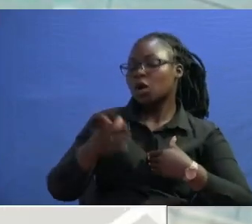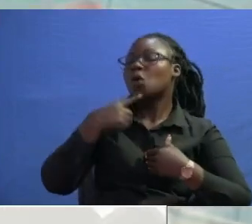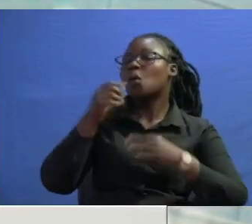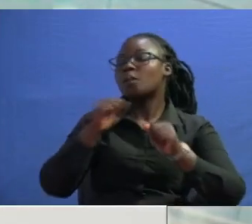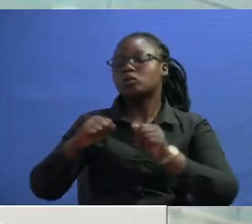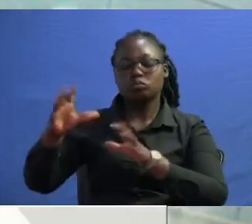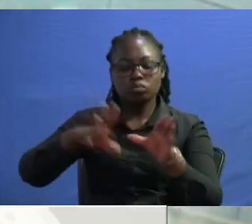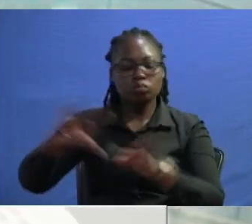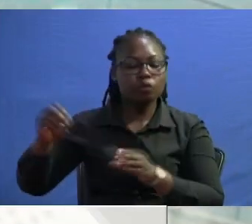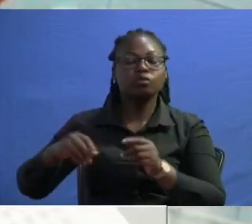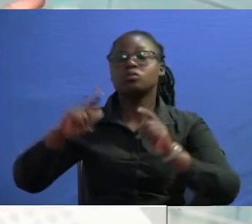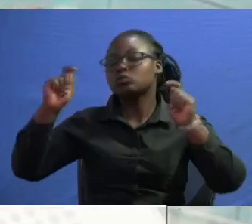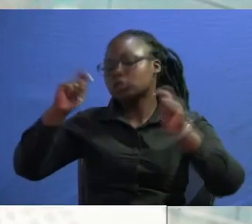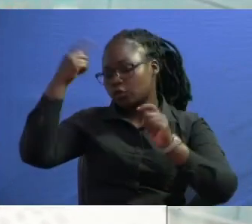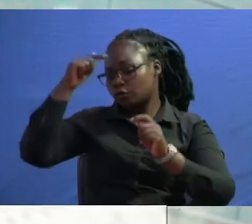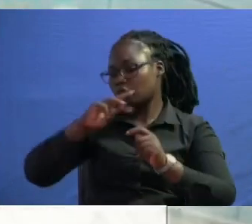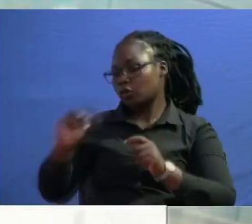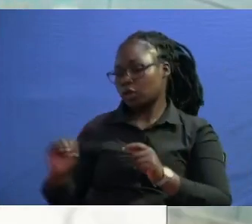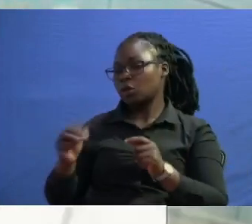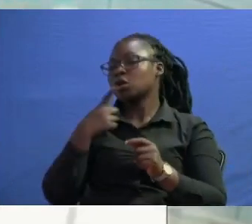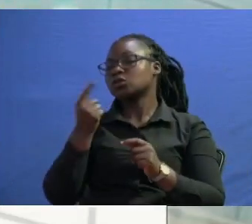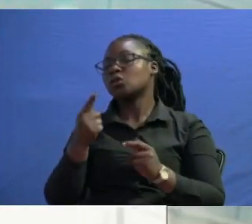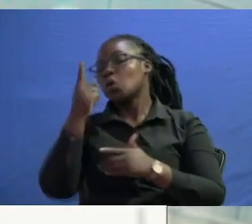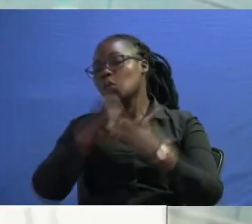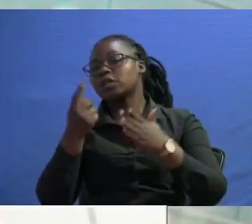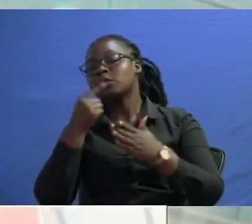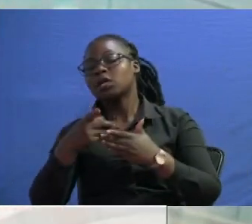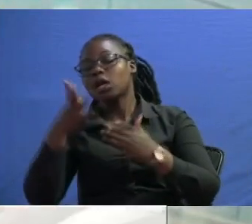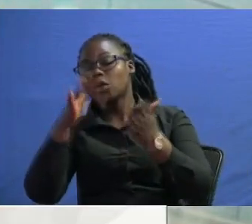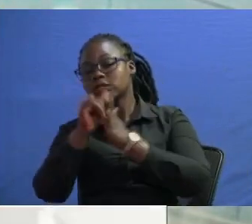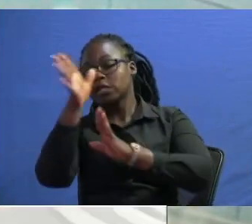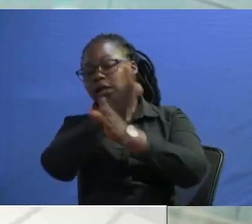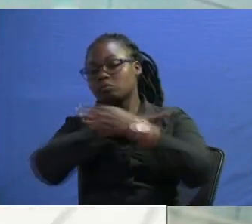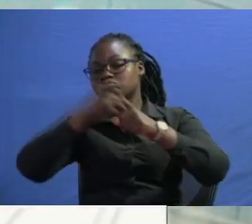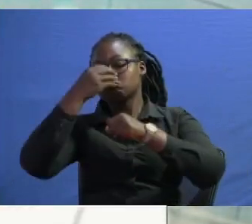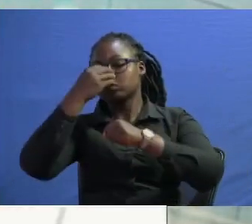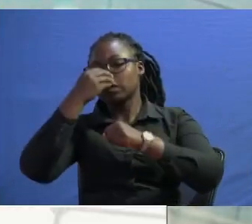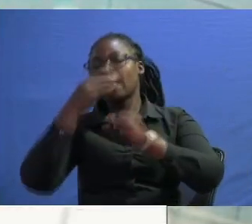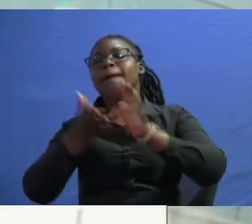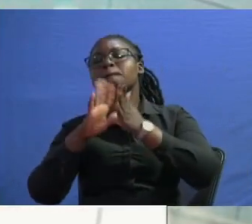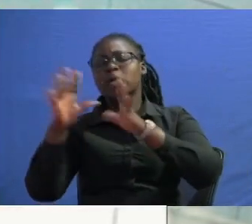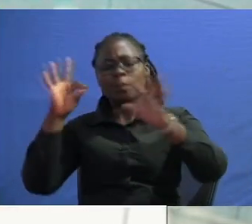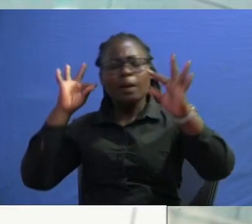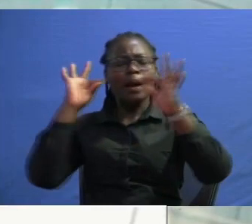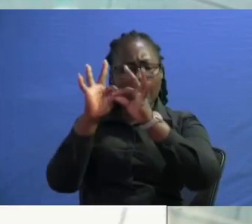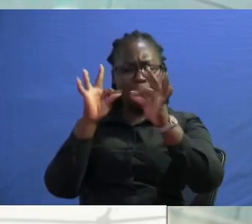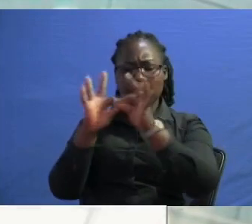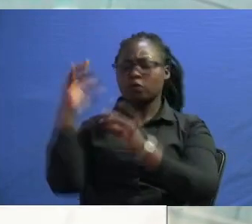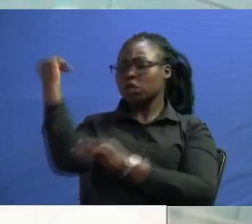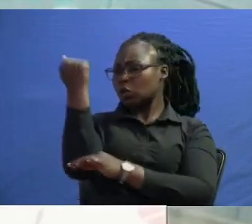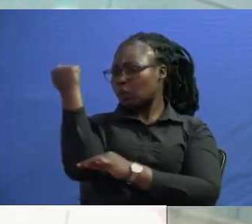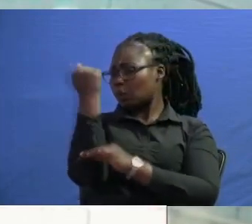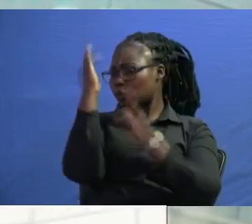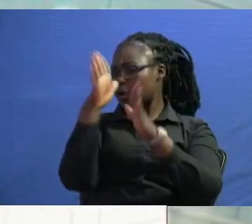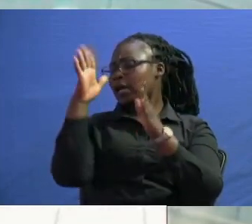and i go on street so what i'm telling you all right is it william root being a perfect and tactical politician okay